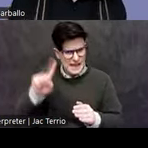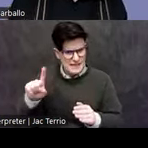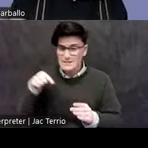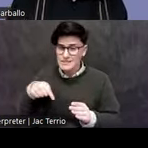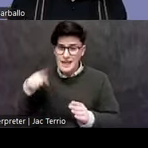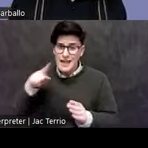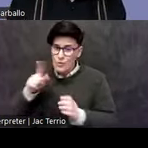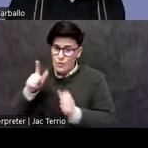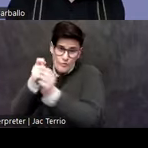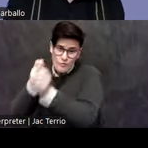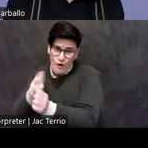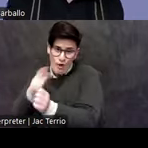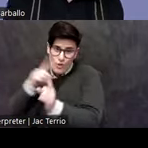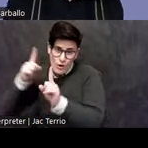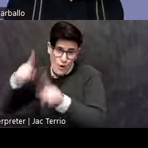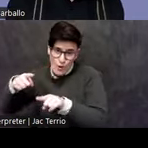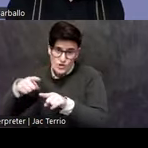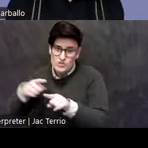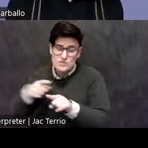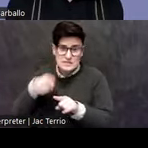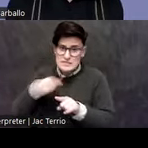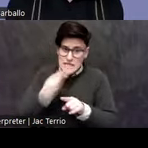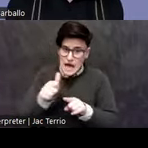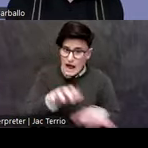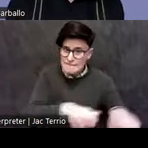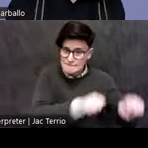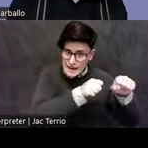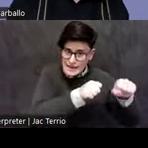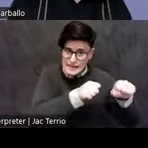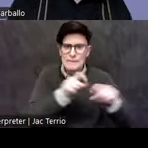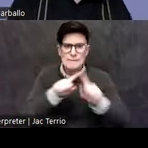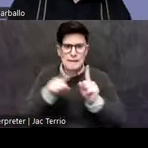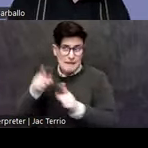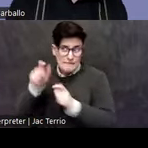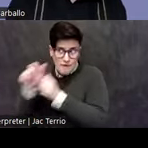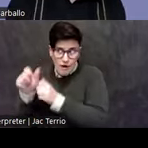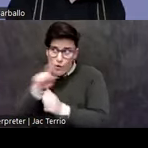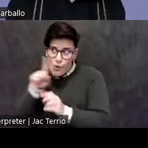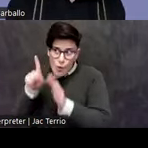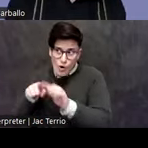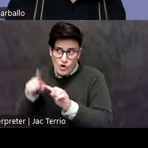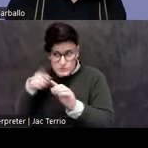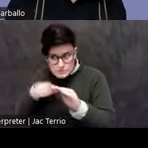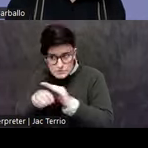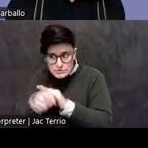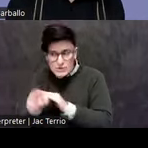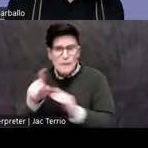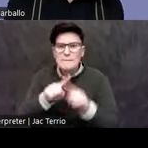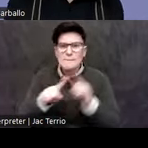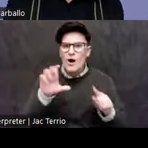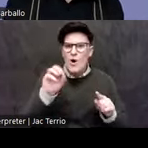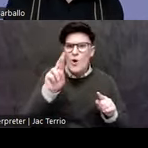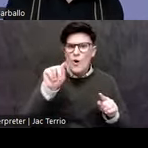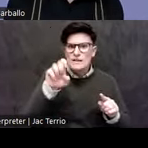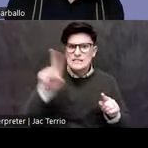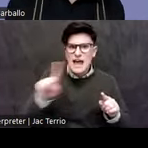invading. They were just doing reconnaissance. But then Cortes, who breached the chain of command and launched an invasion